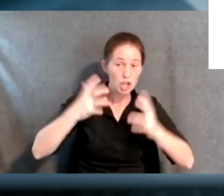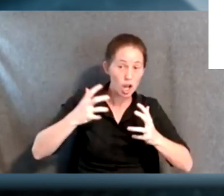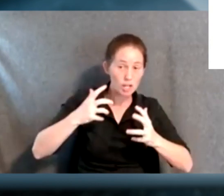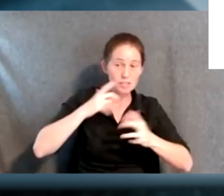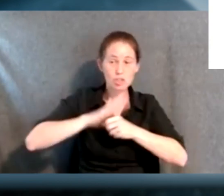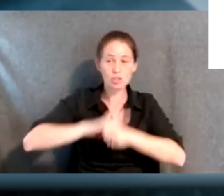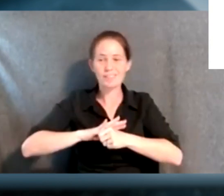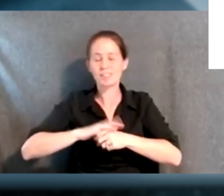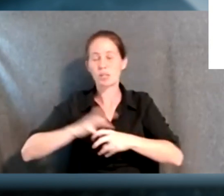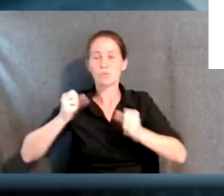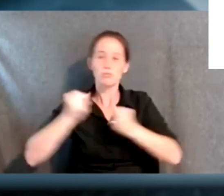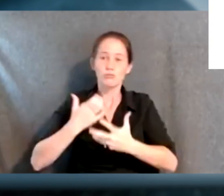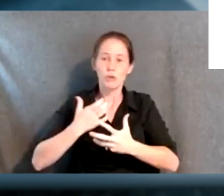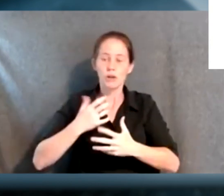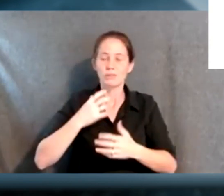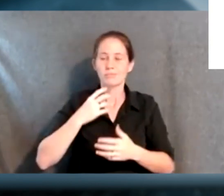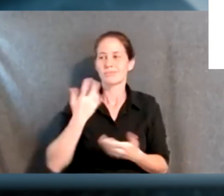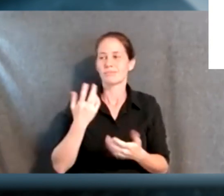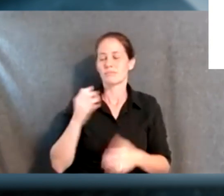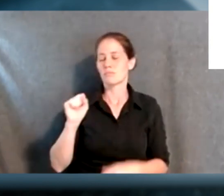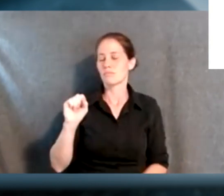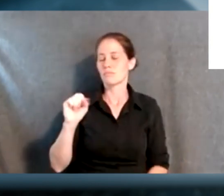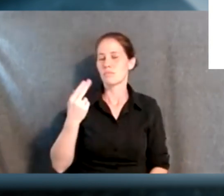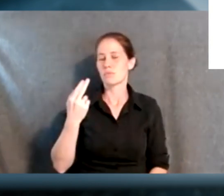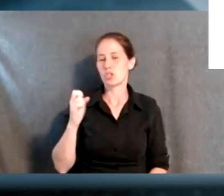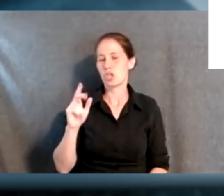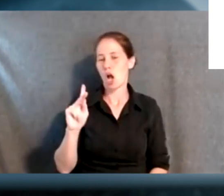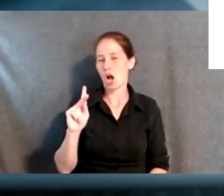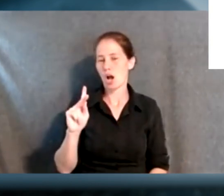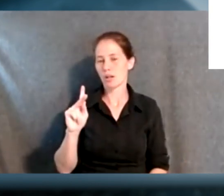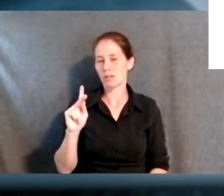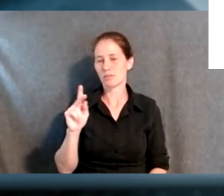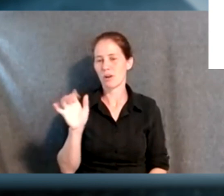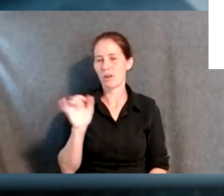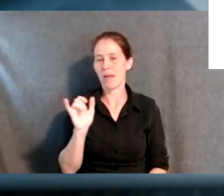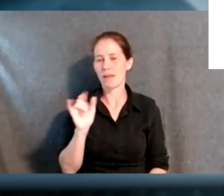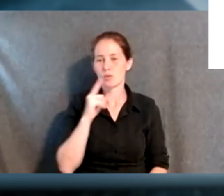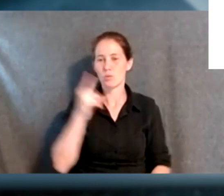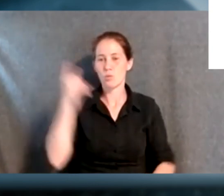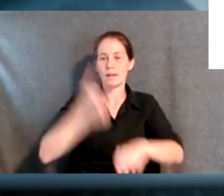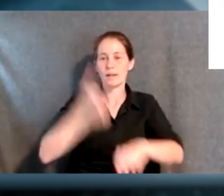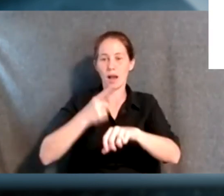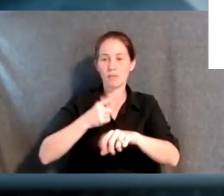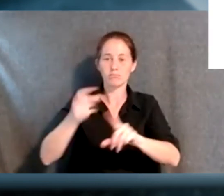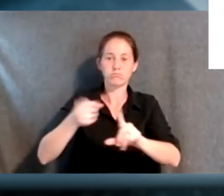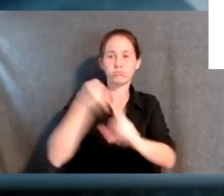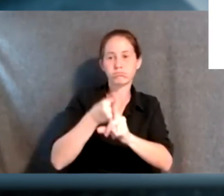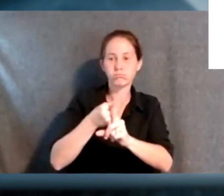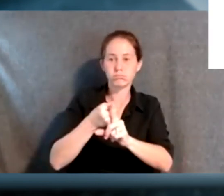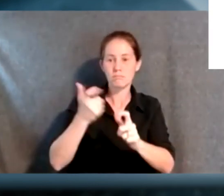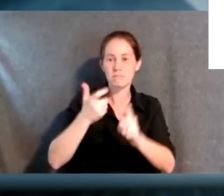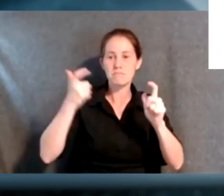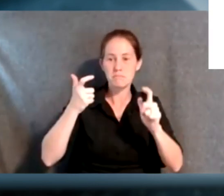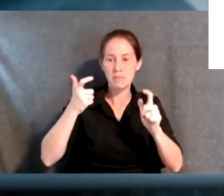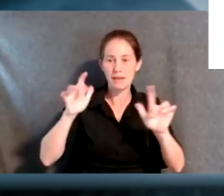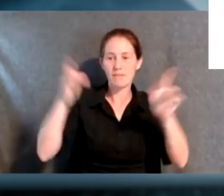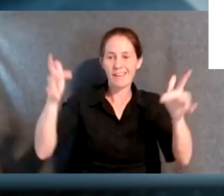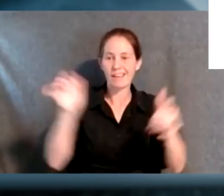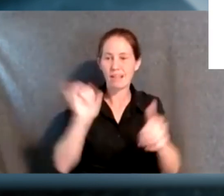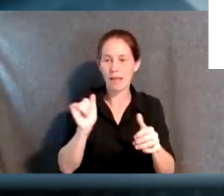those slow, sorry, shocks are those, you know, one-time major events like a global pandemic,